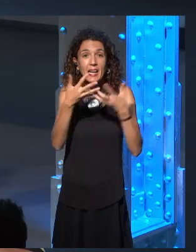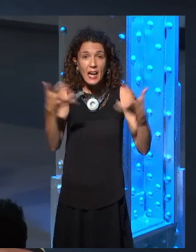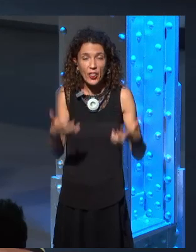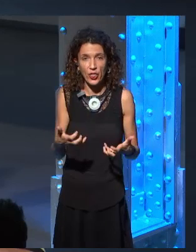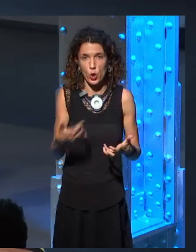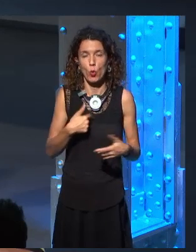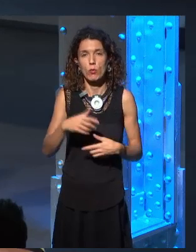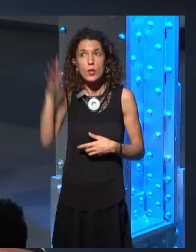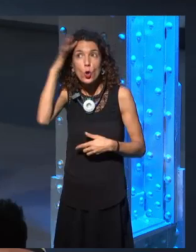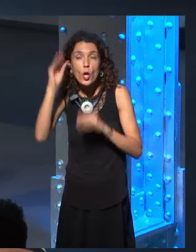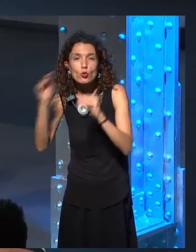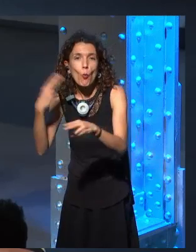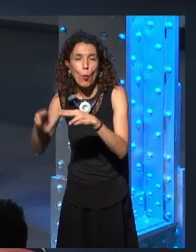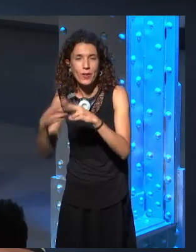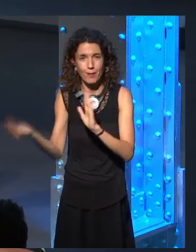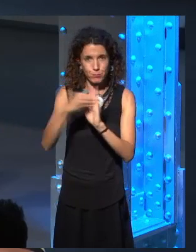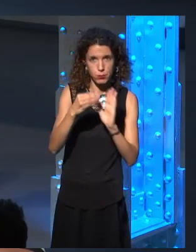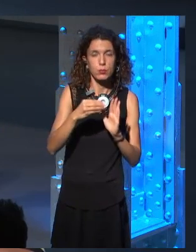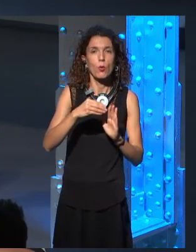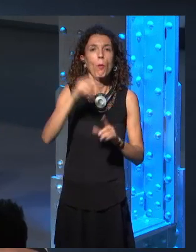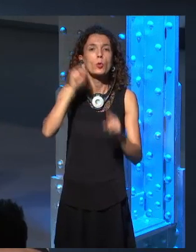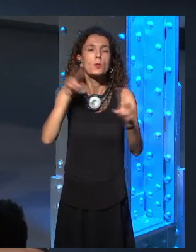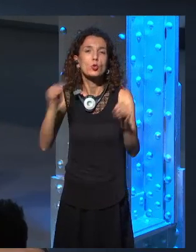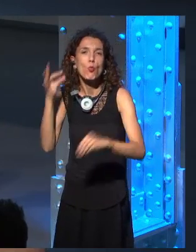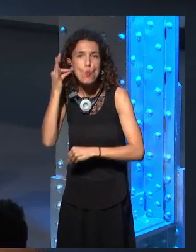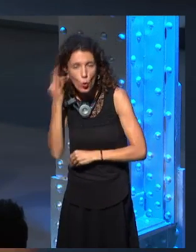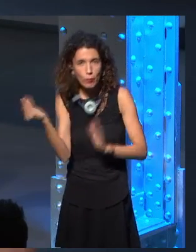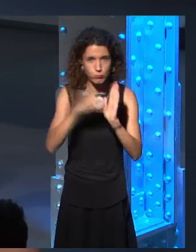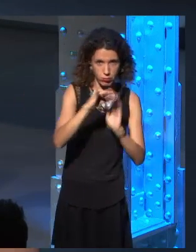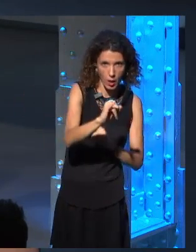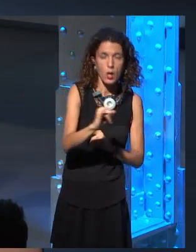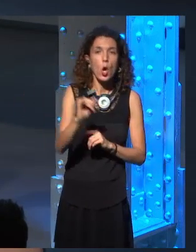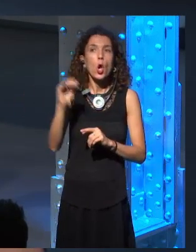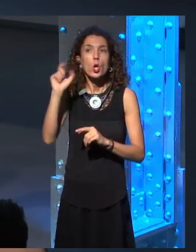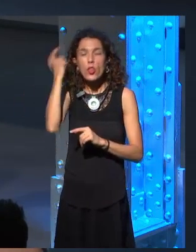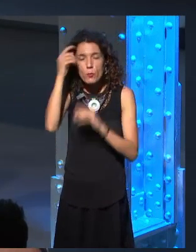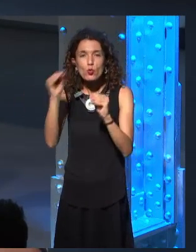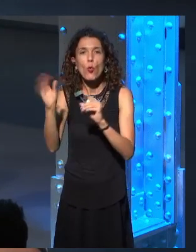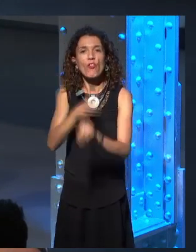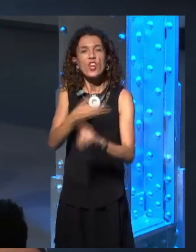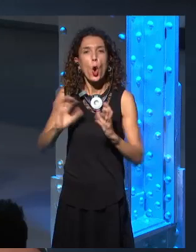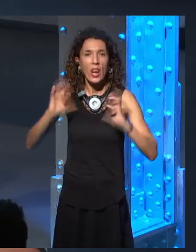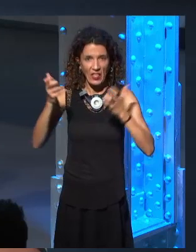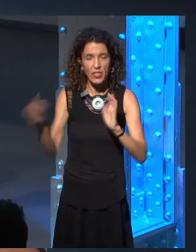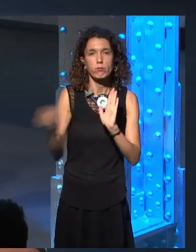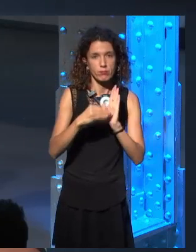on women are all part of that story. And